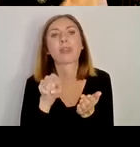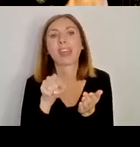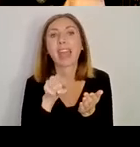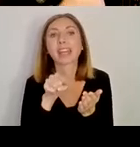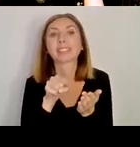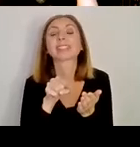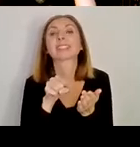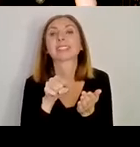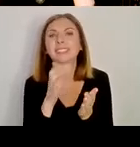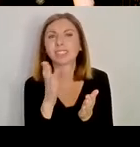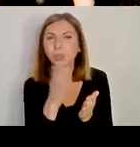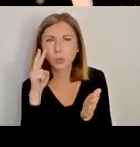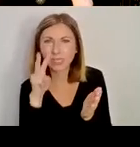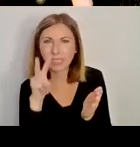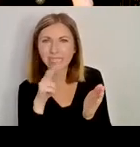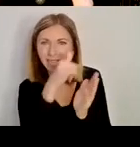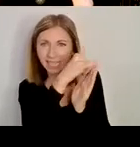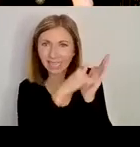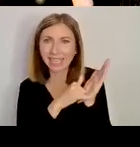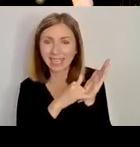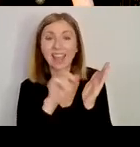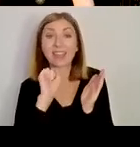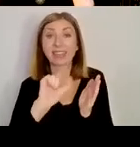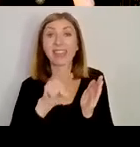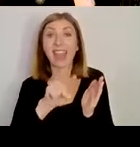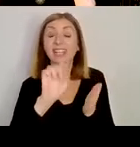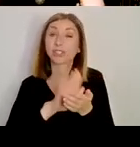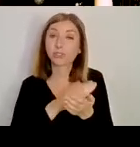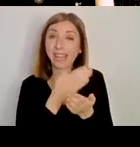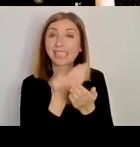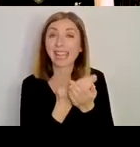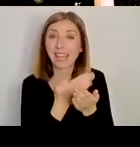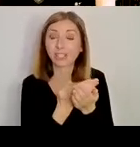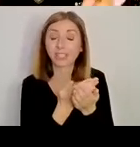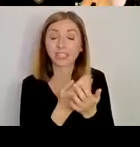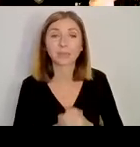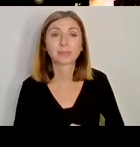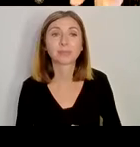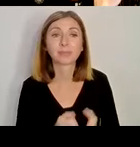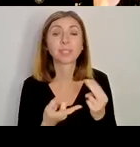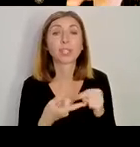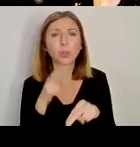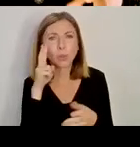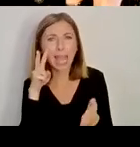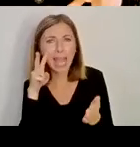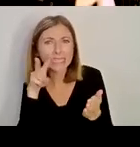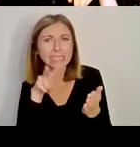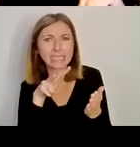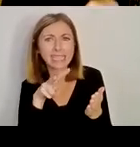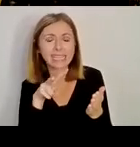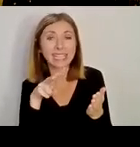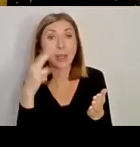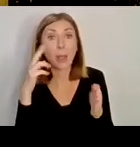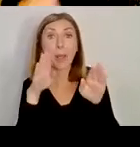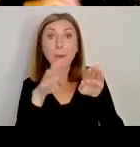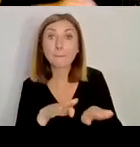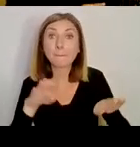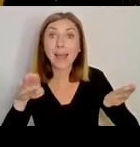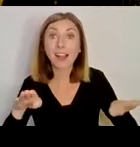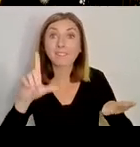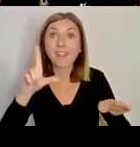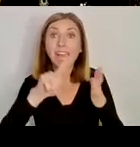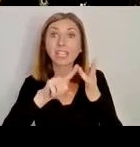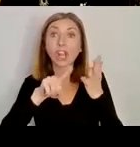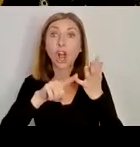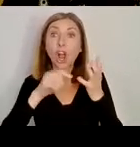from the left hand column. And if you if you would actually be able to see the name of Belfast lock, if you if you go down the